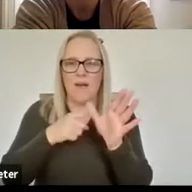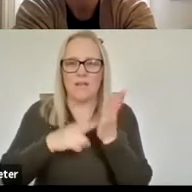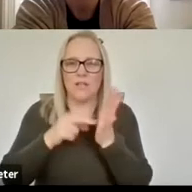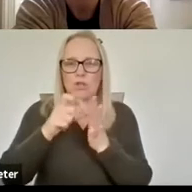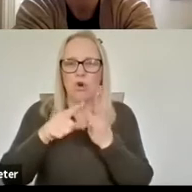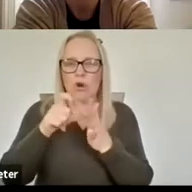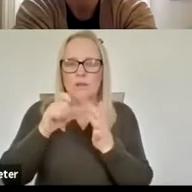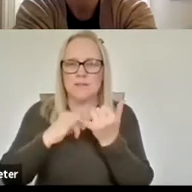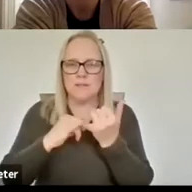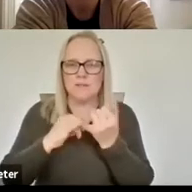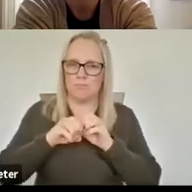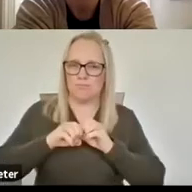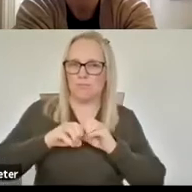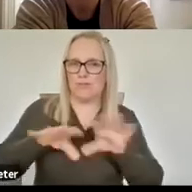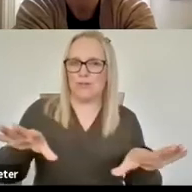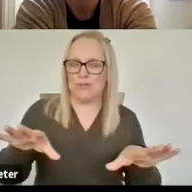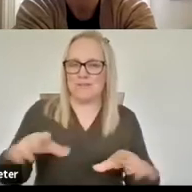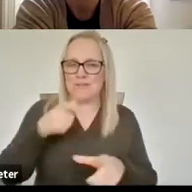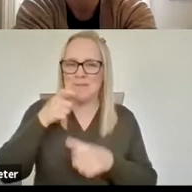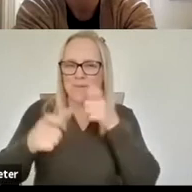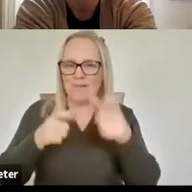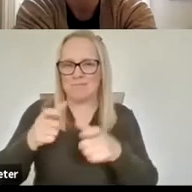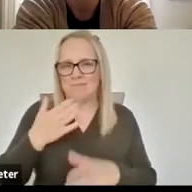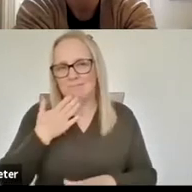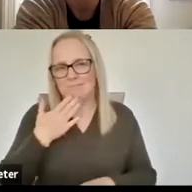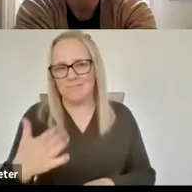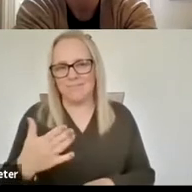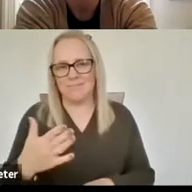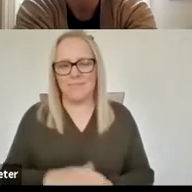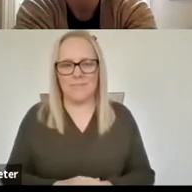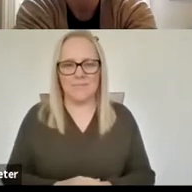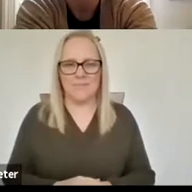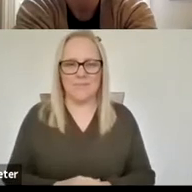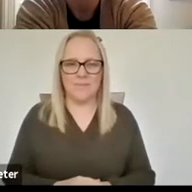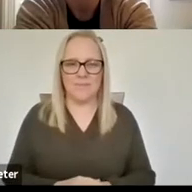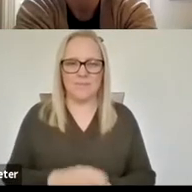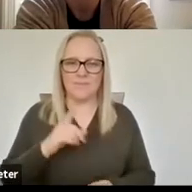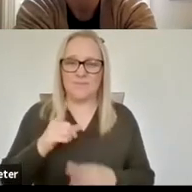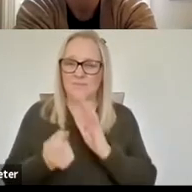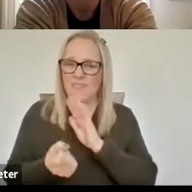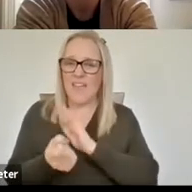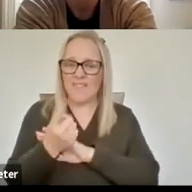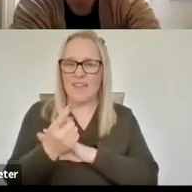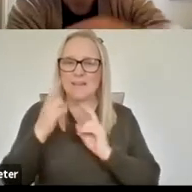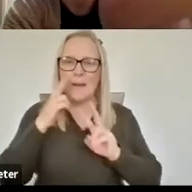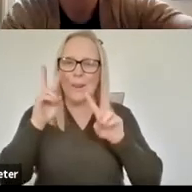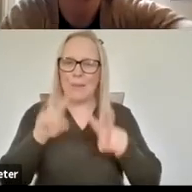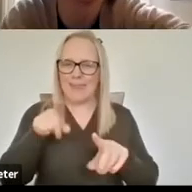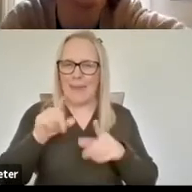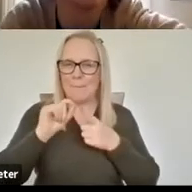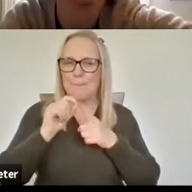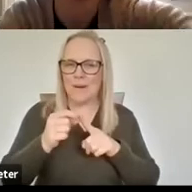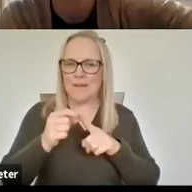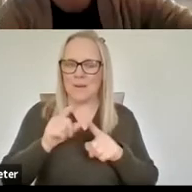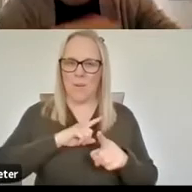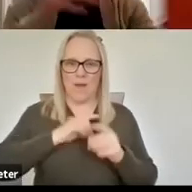produced for all of us I think a beautiful conference and symposium event looking at exactly that point does everything have to be big